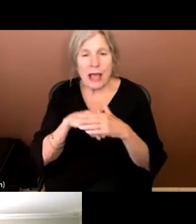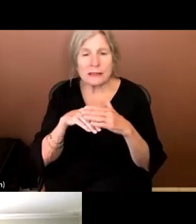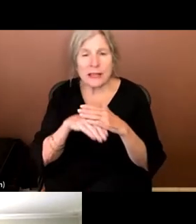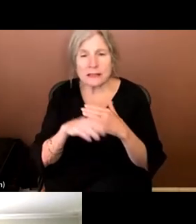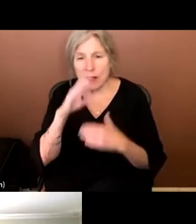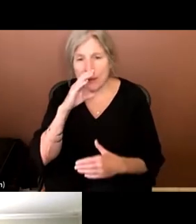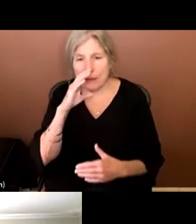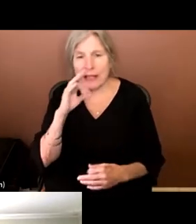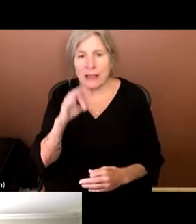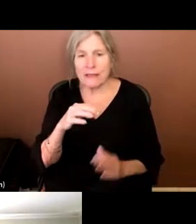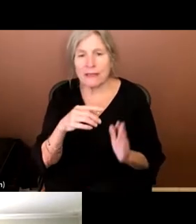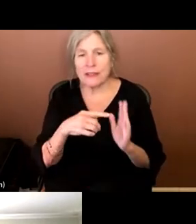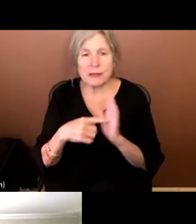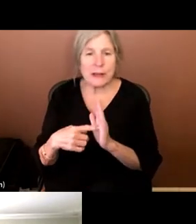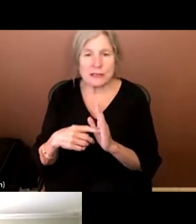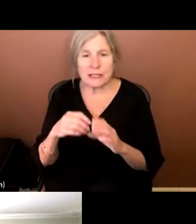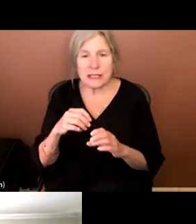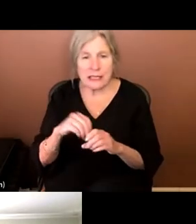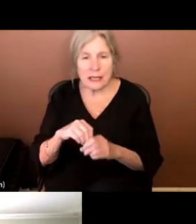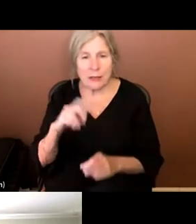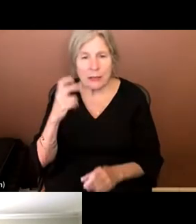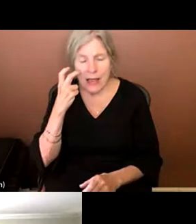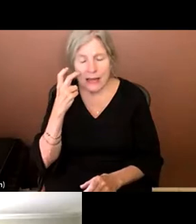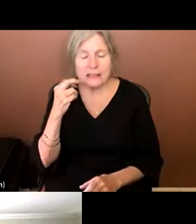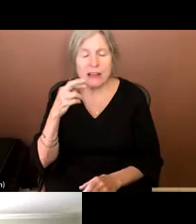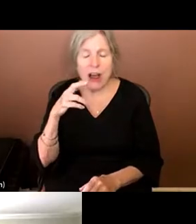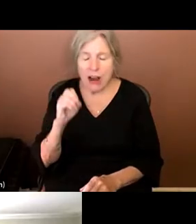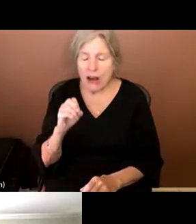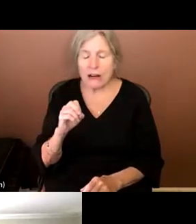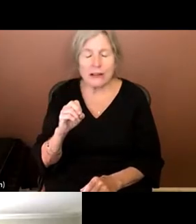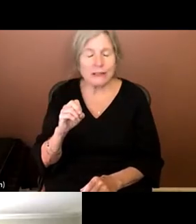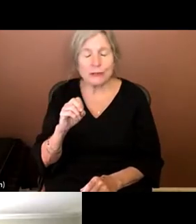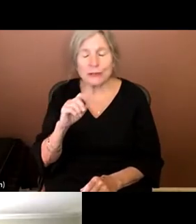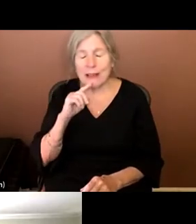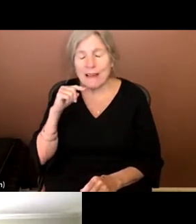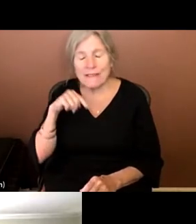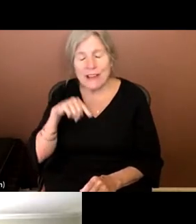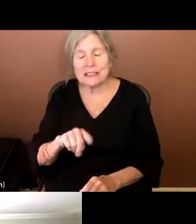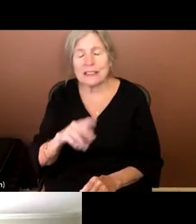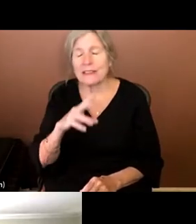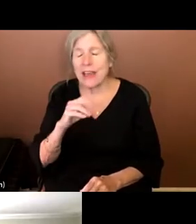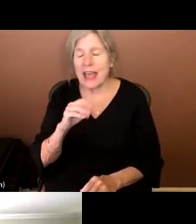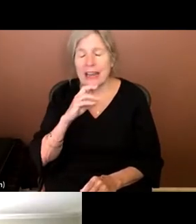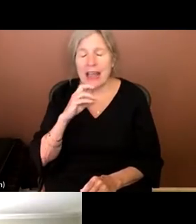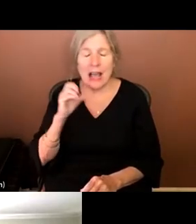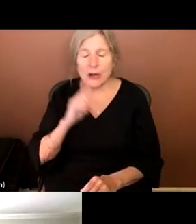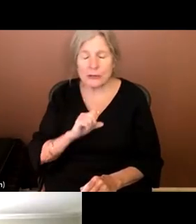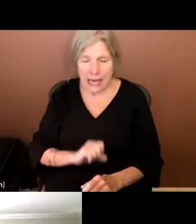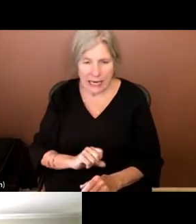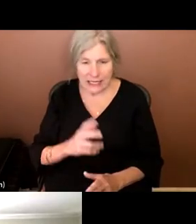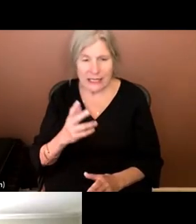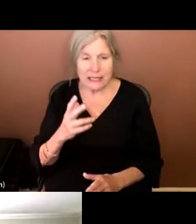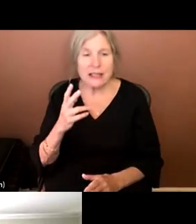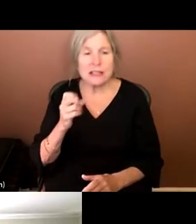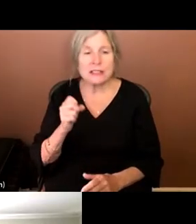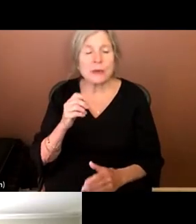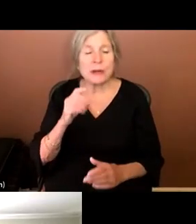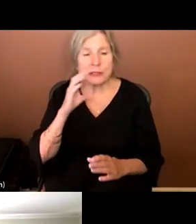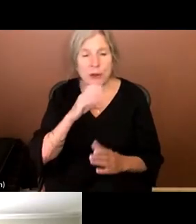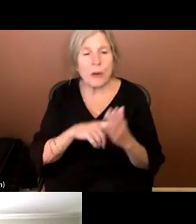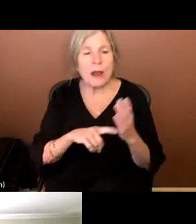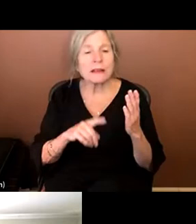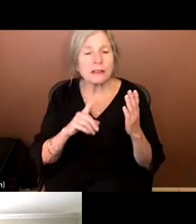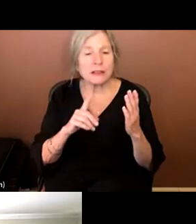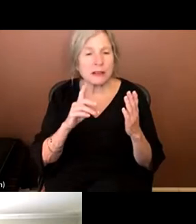depictions of blindness in them are offensive and outdated? And so we're going to explore what it looks like to make them better from